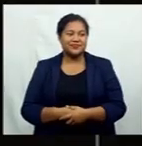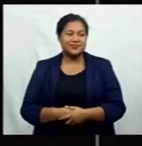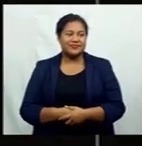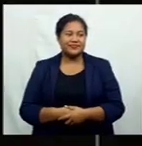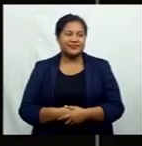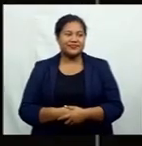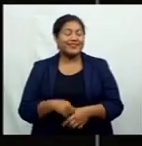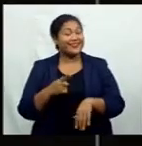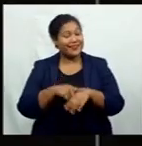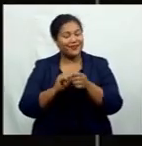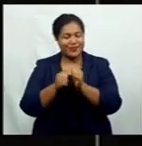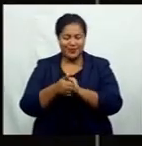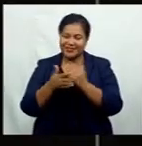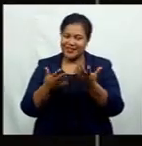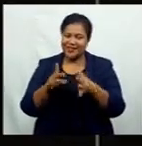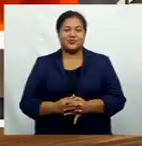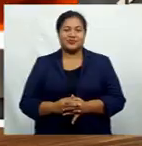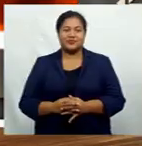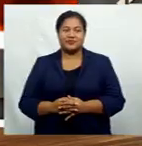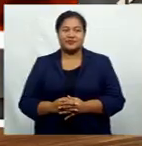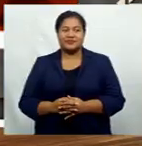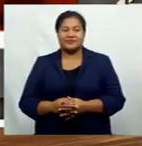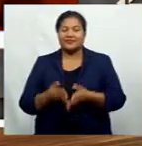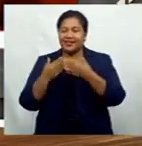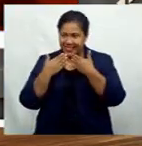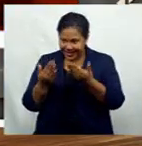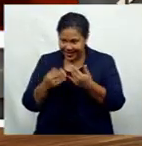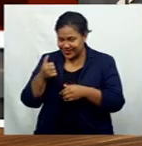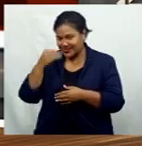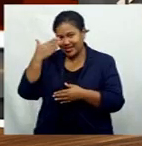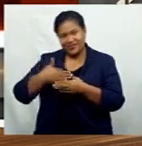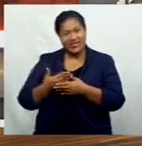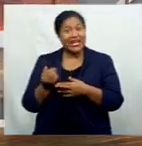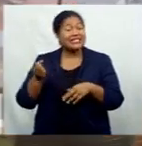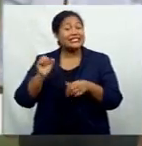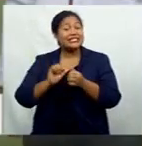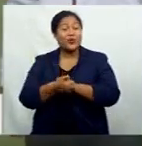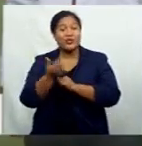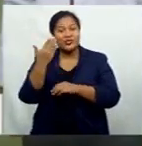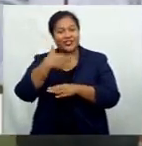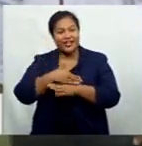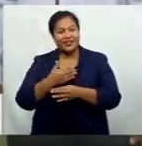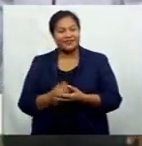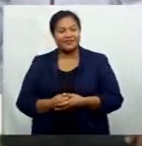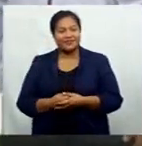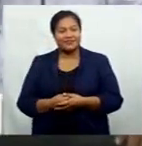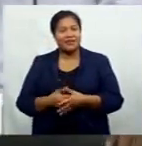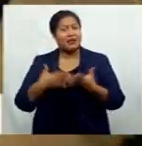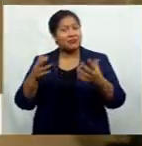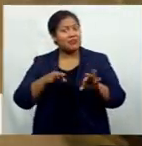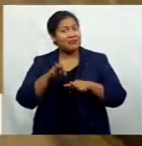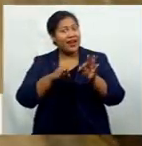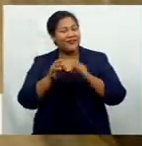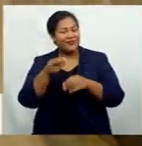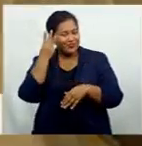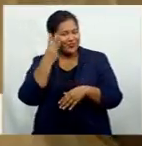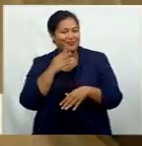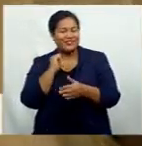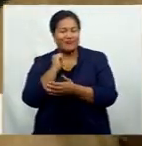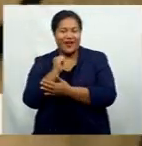Time for Sports Now with Jamie. Thank you, and good evening in sports tonight. Big plans for women's rugby.